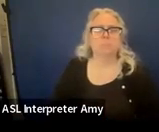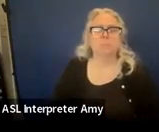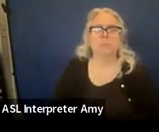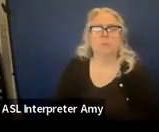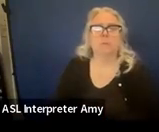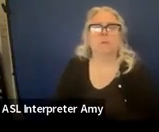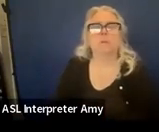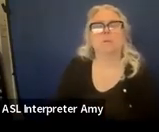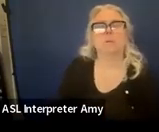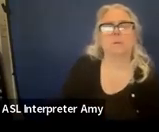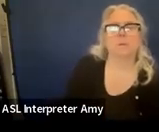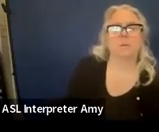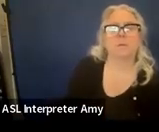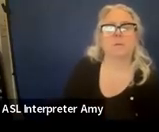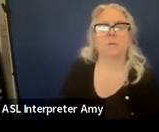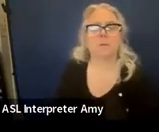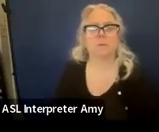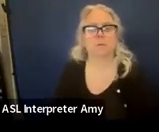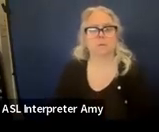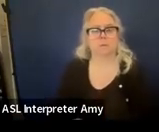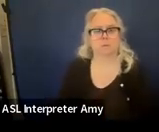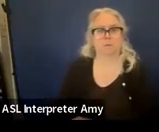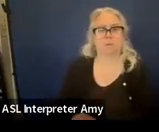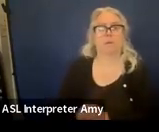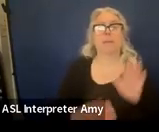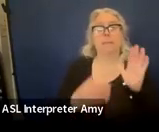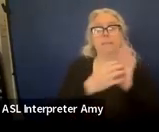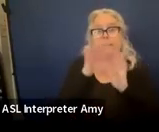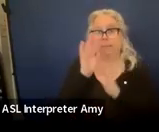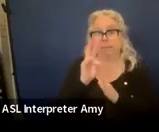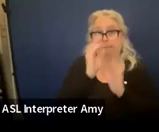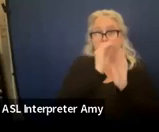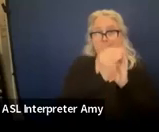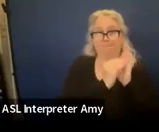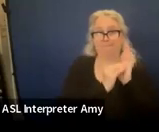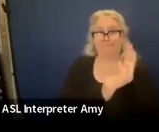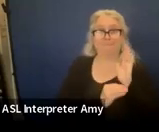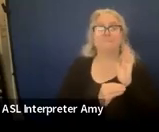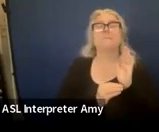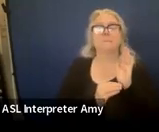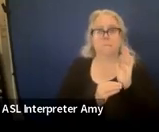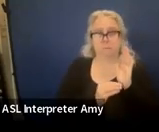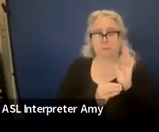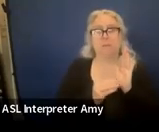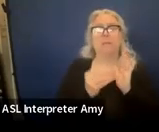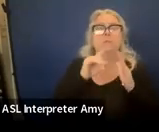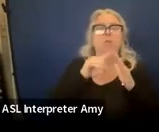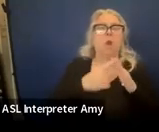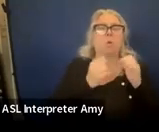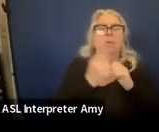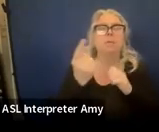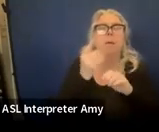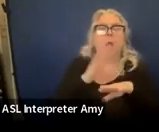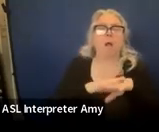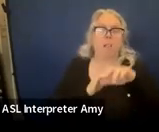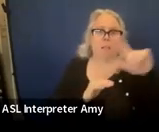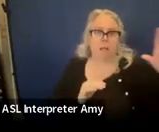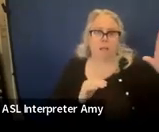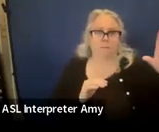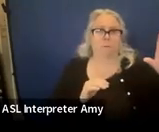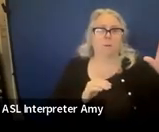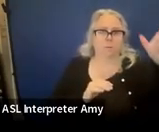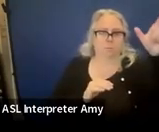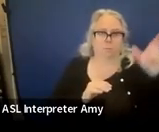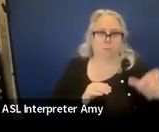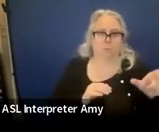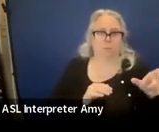All right. And then when filling in section seven, you want to make sure that you fill in, again, if you start with something in the left-hand column, you want to make sure